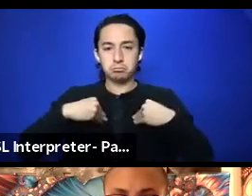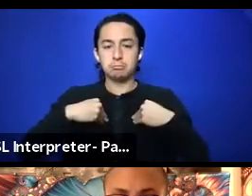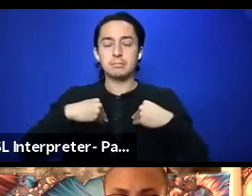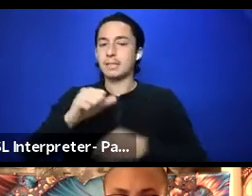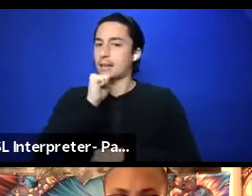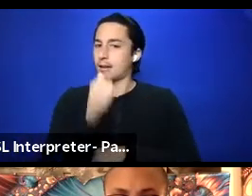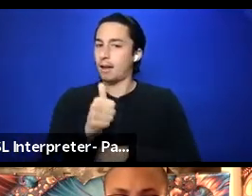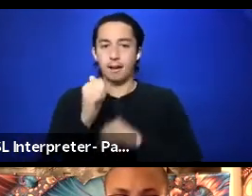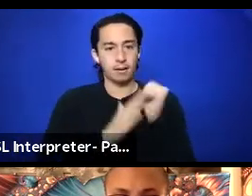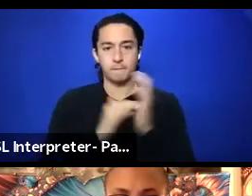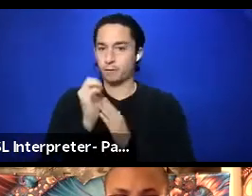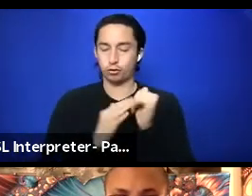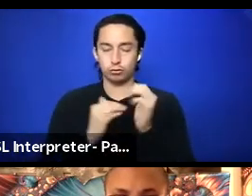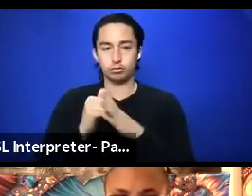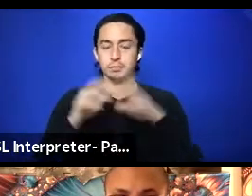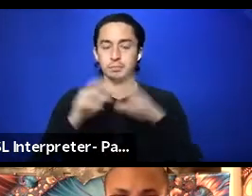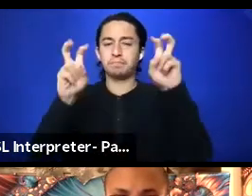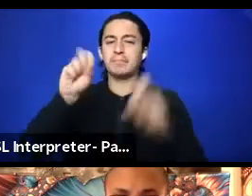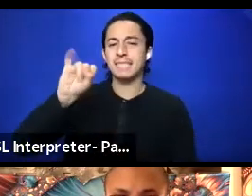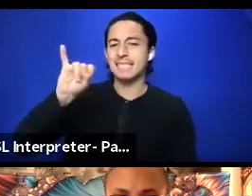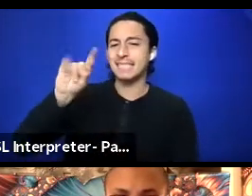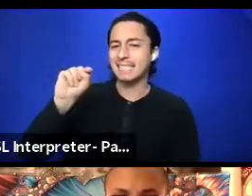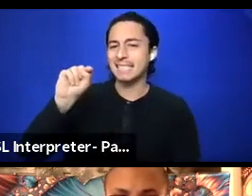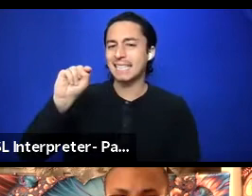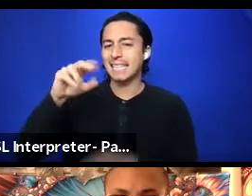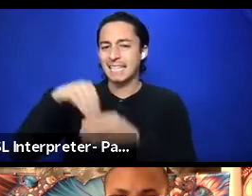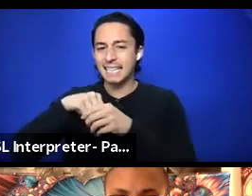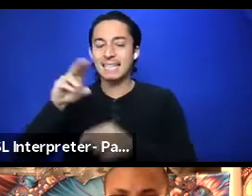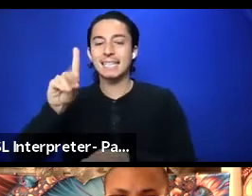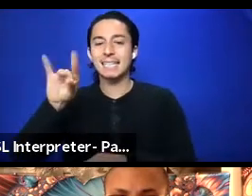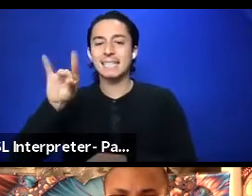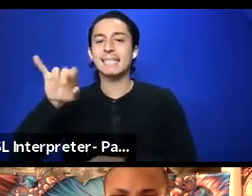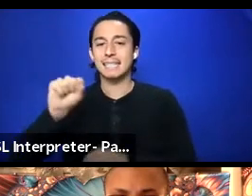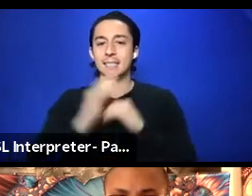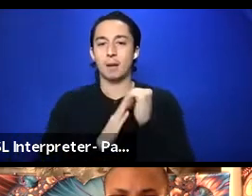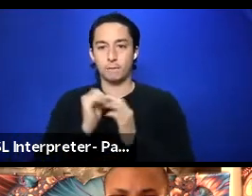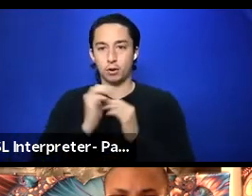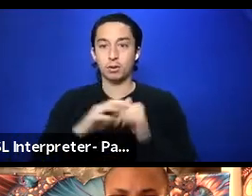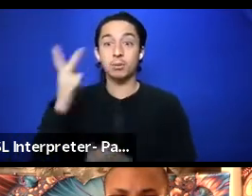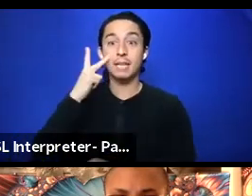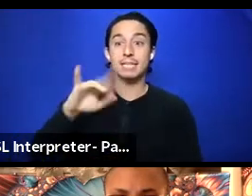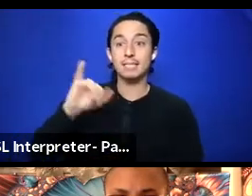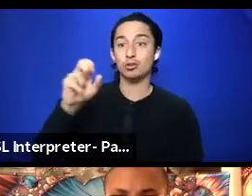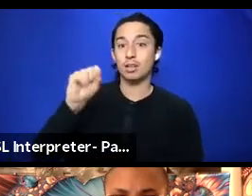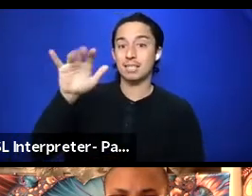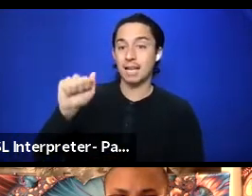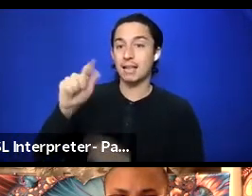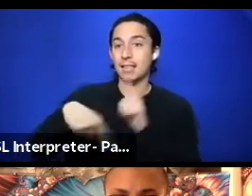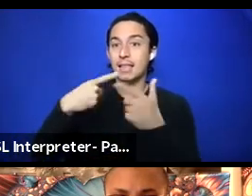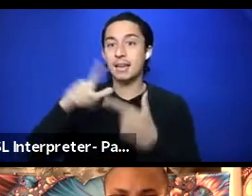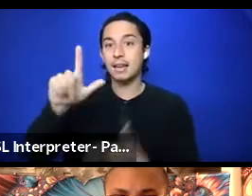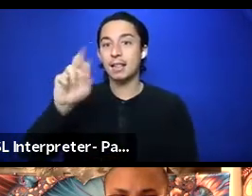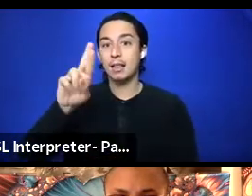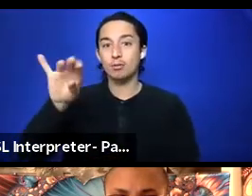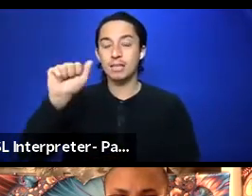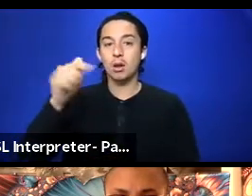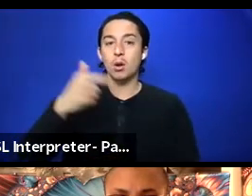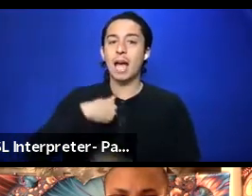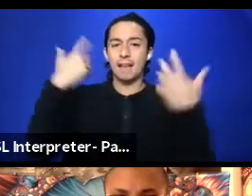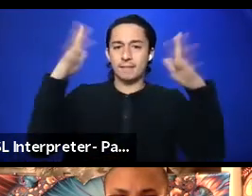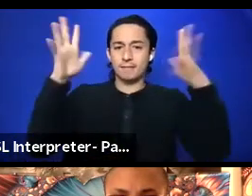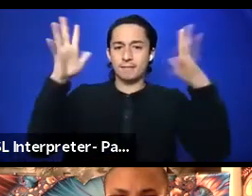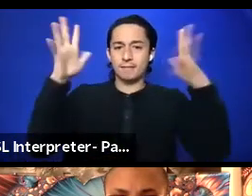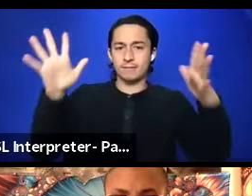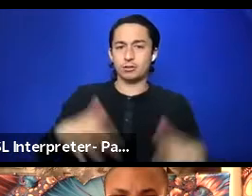Sit in the discomfort. Yeah, love it. Oh, I see Jessica's hand and Larissa. I just went, so. Oh, sorry, sorry.